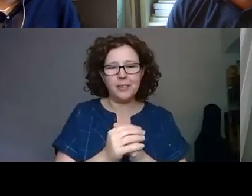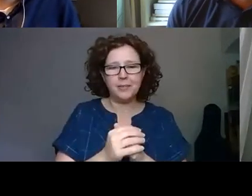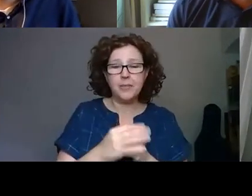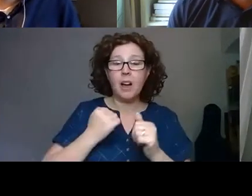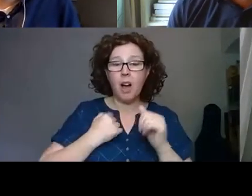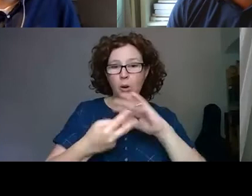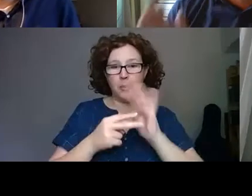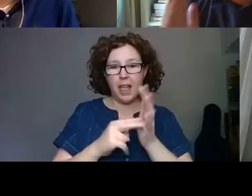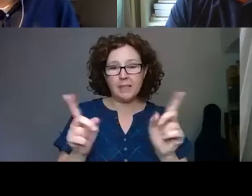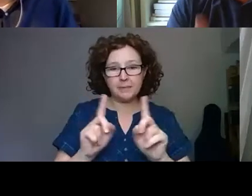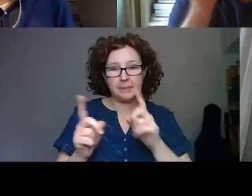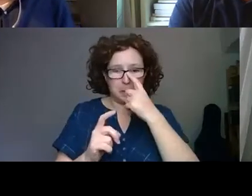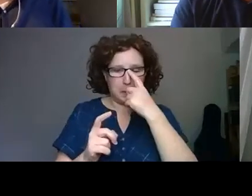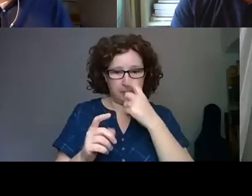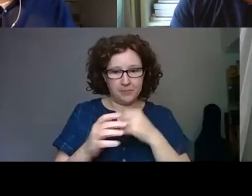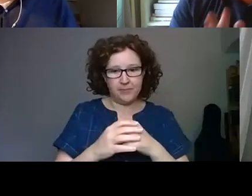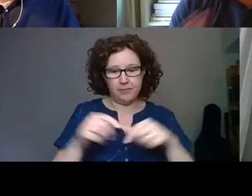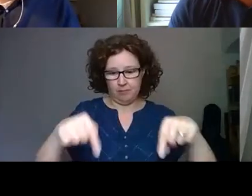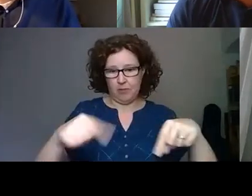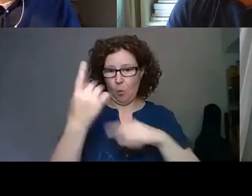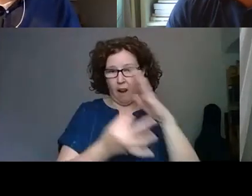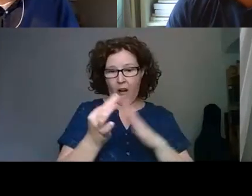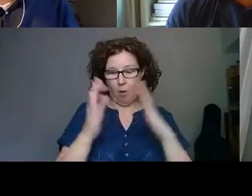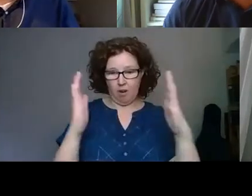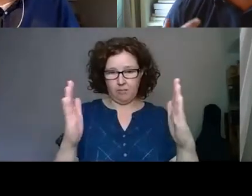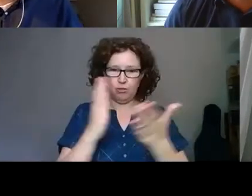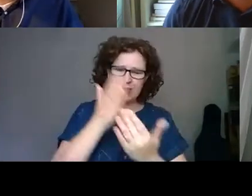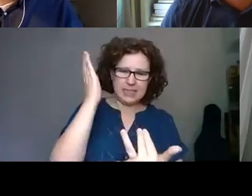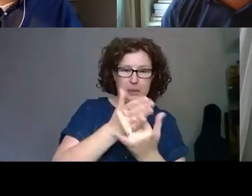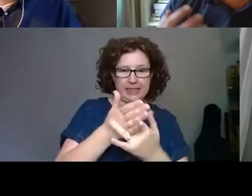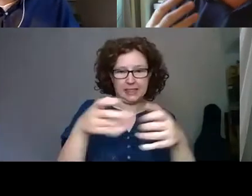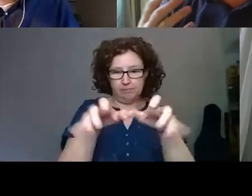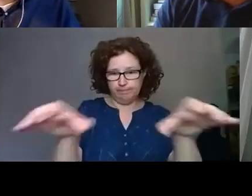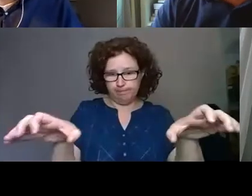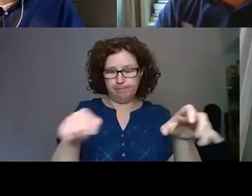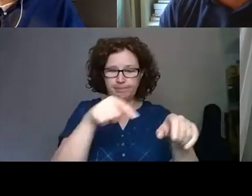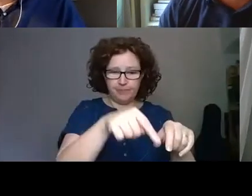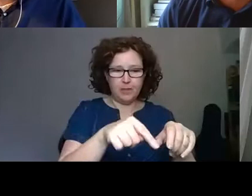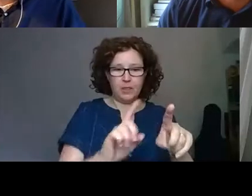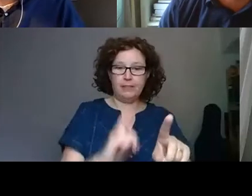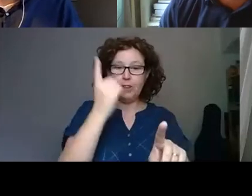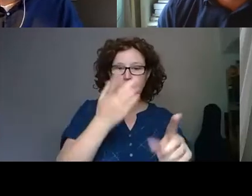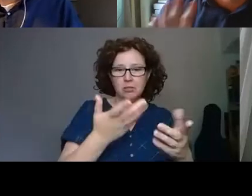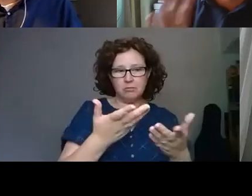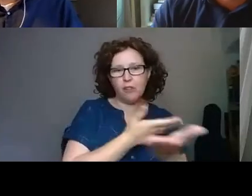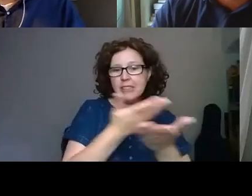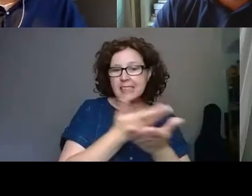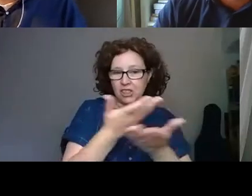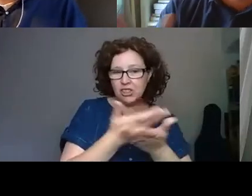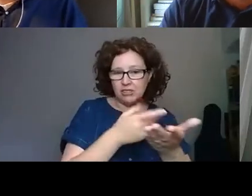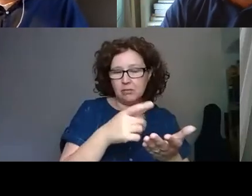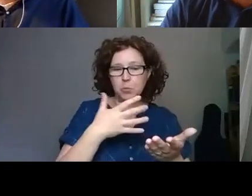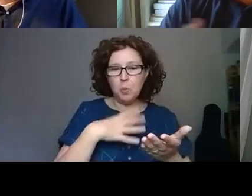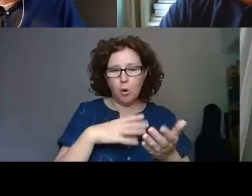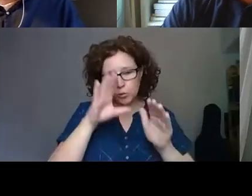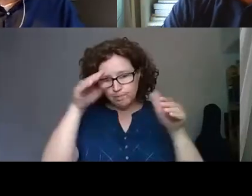is to split this hour into two, really. So for the first, we'll have a conversation. We want to look at this